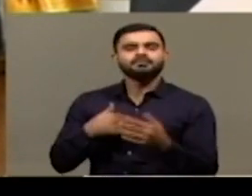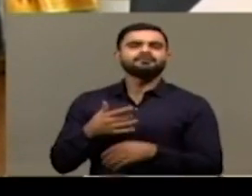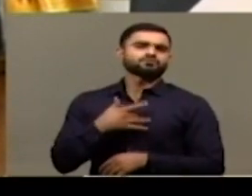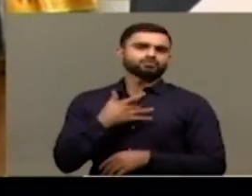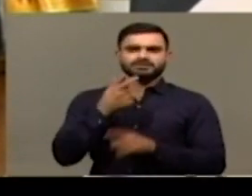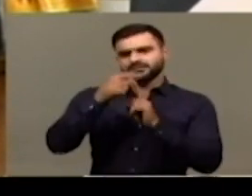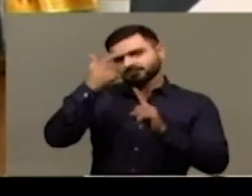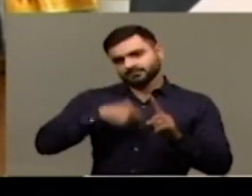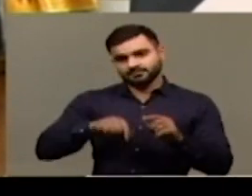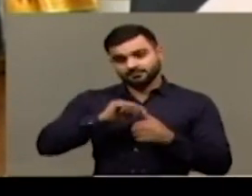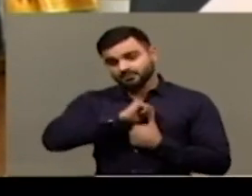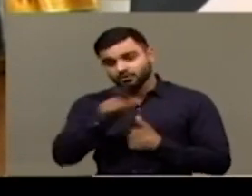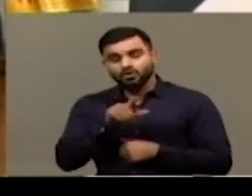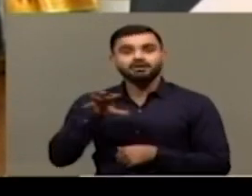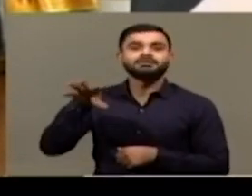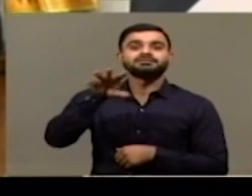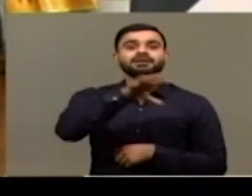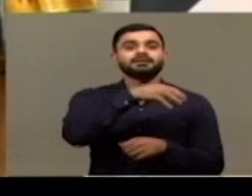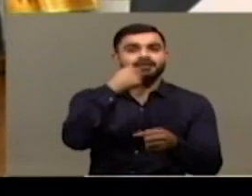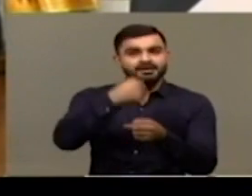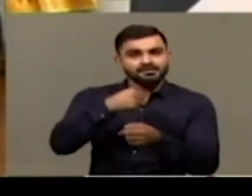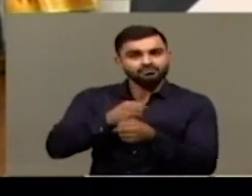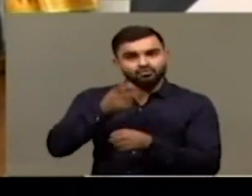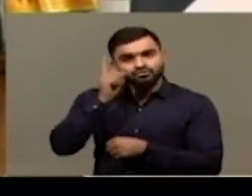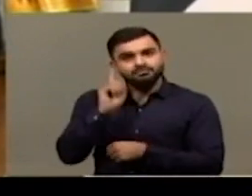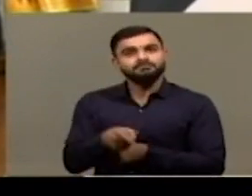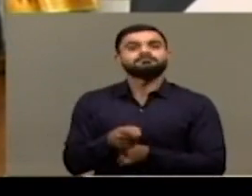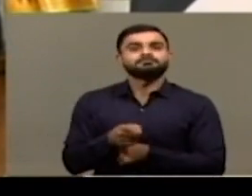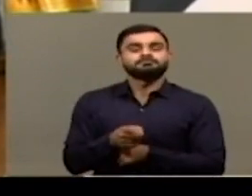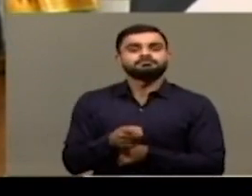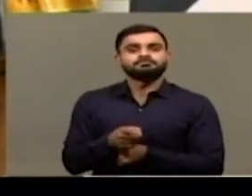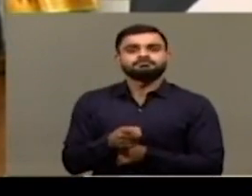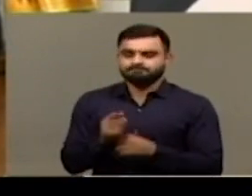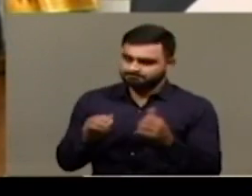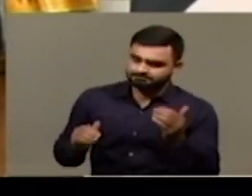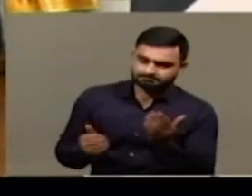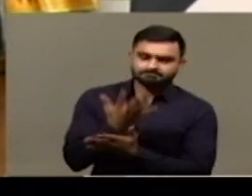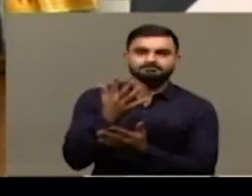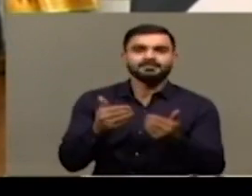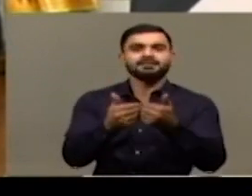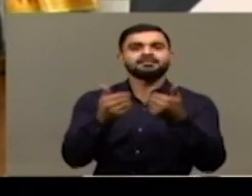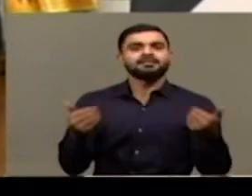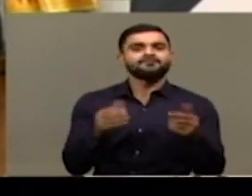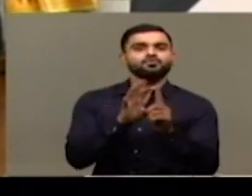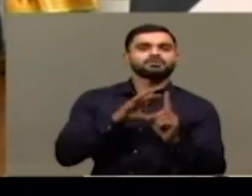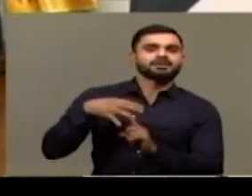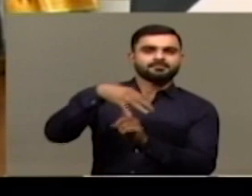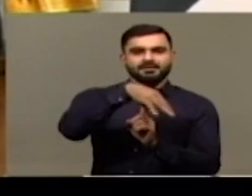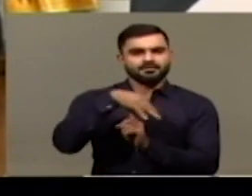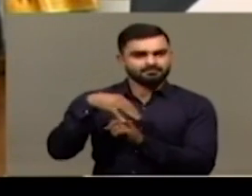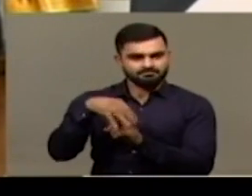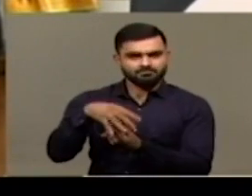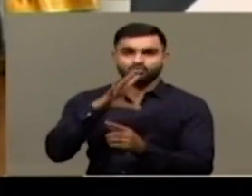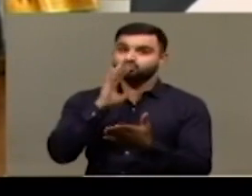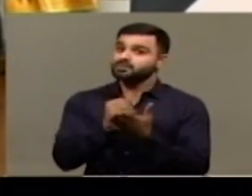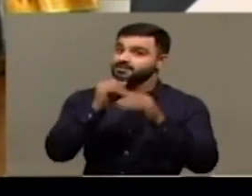actually initiate a separate department and make sure that they coordinate well with the other departments